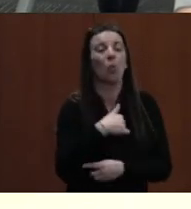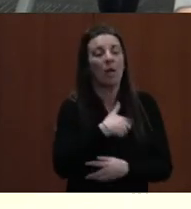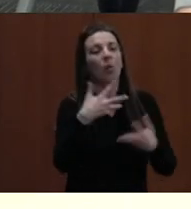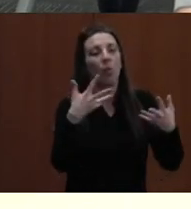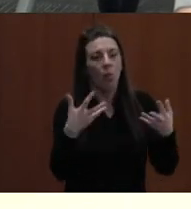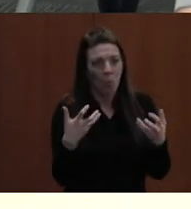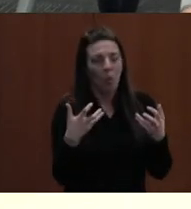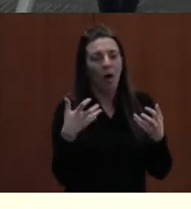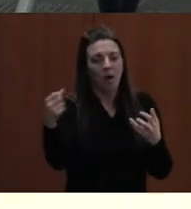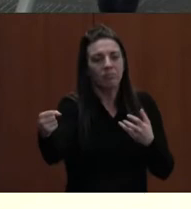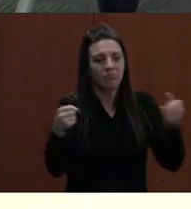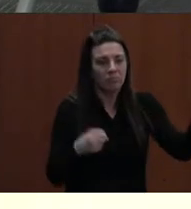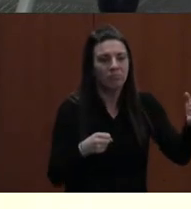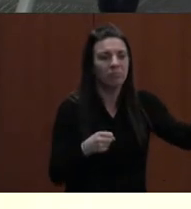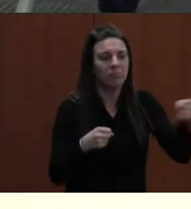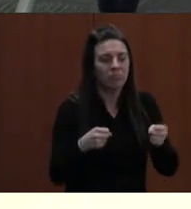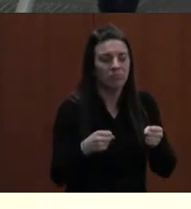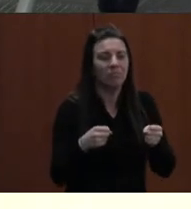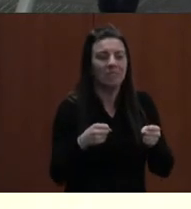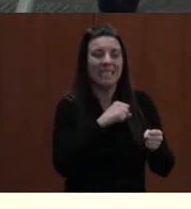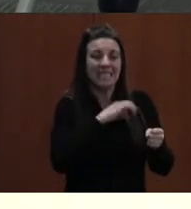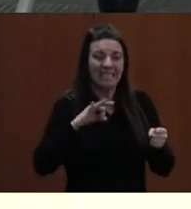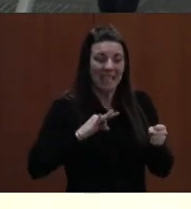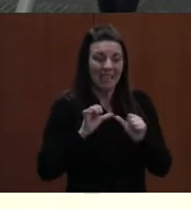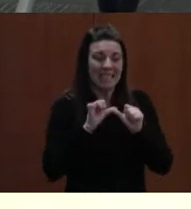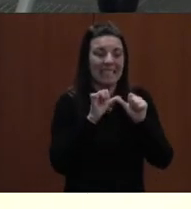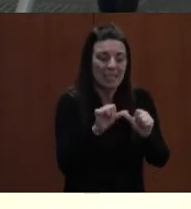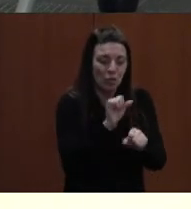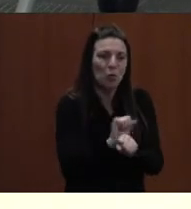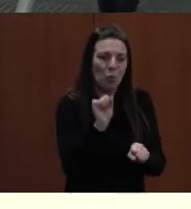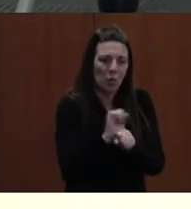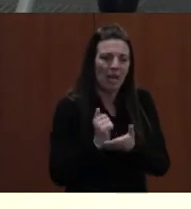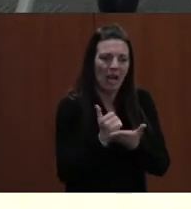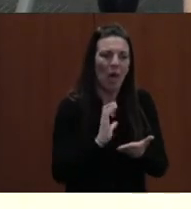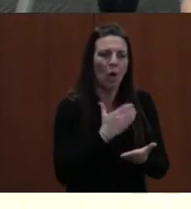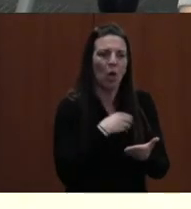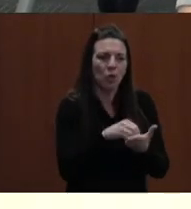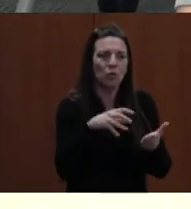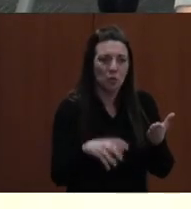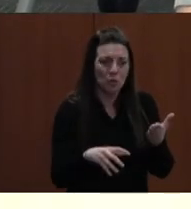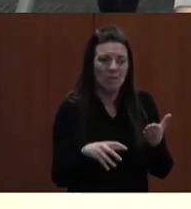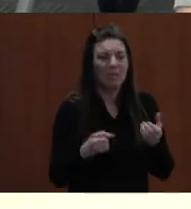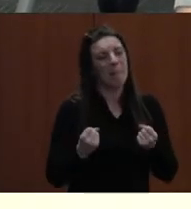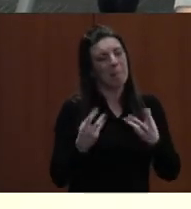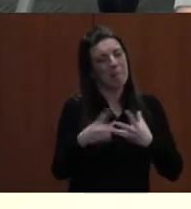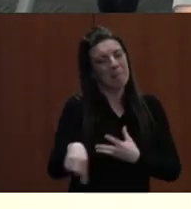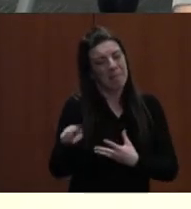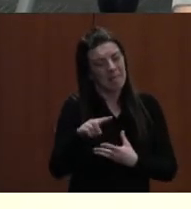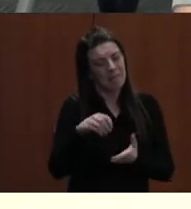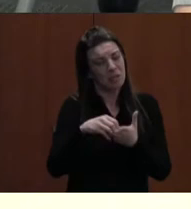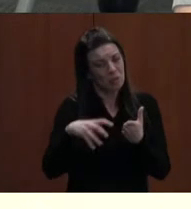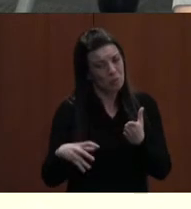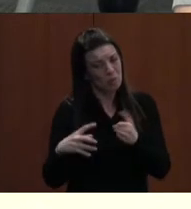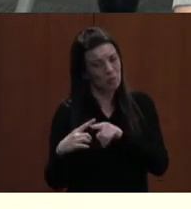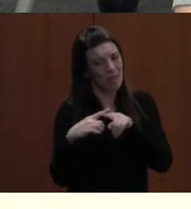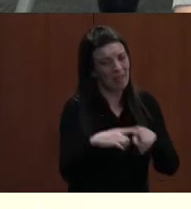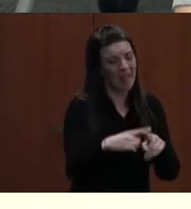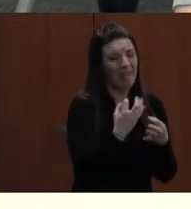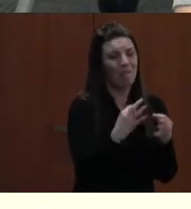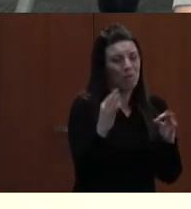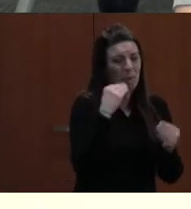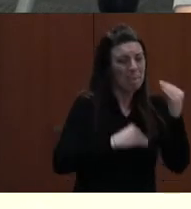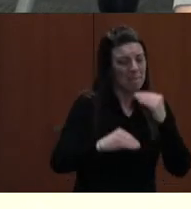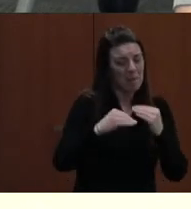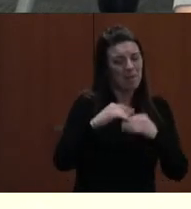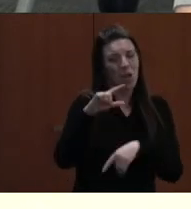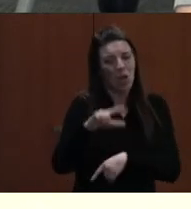who work so closely with our most vulnerable students. Many of our students rely on our school meals, yet our free meals consist of low-protein,